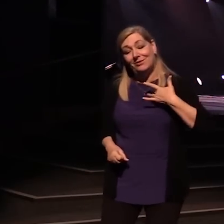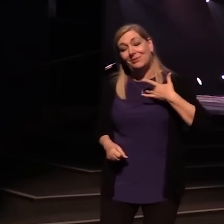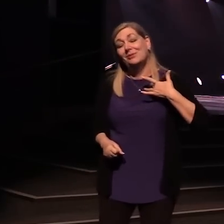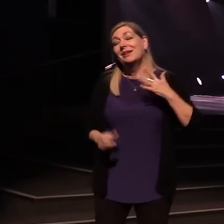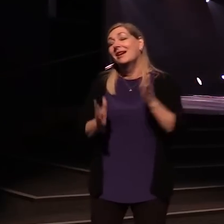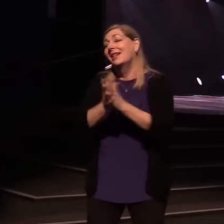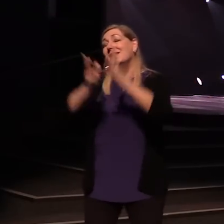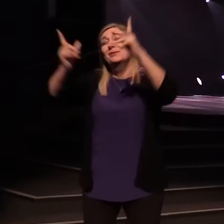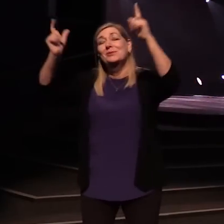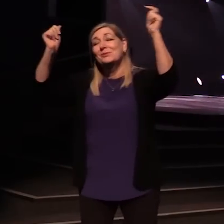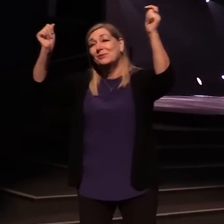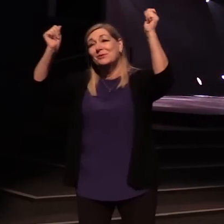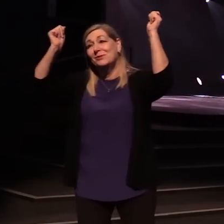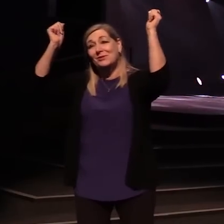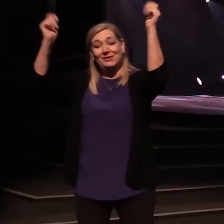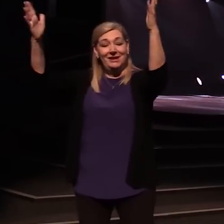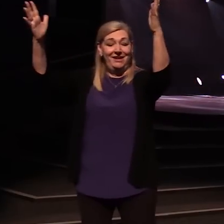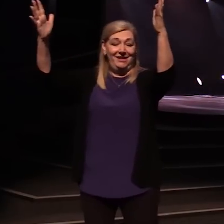hallelujah.